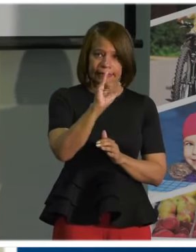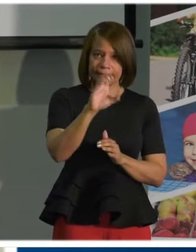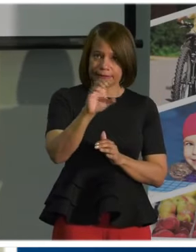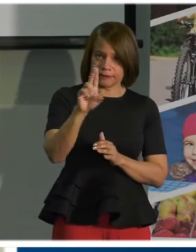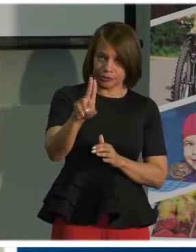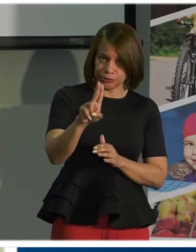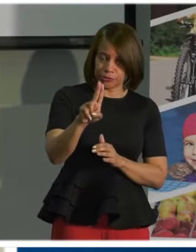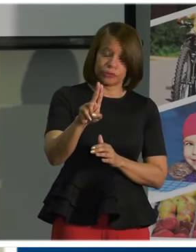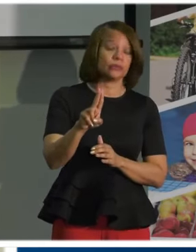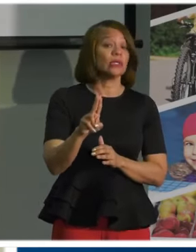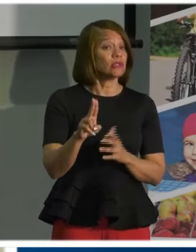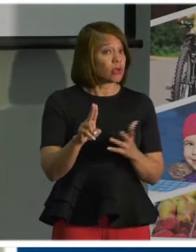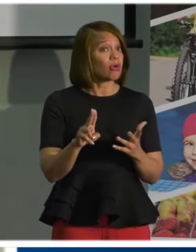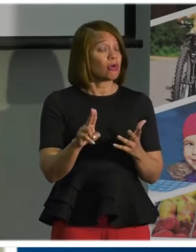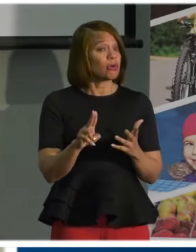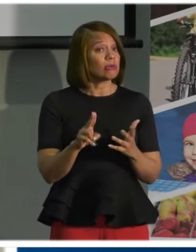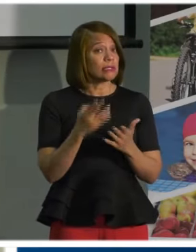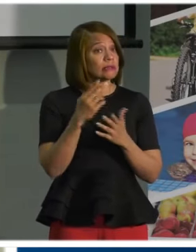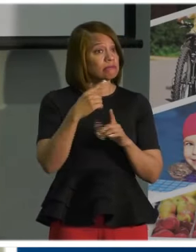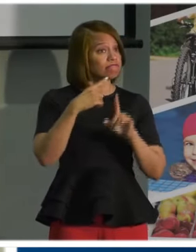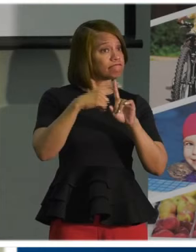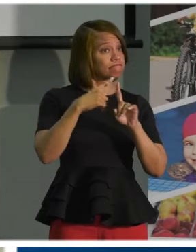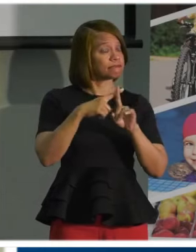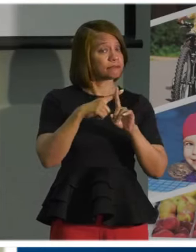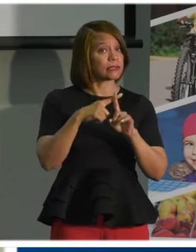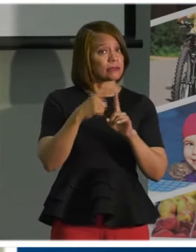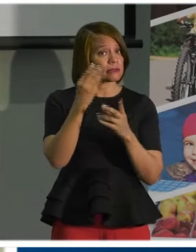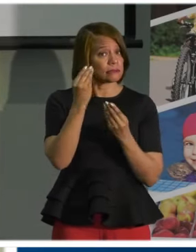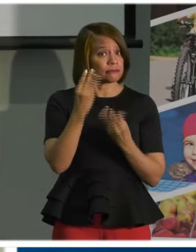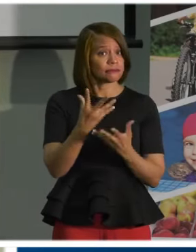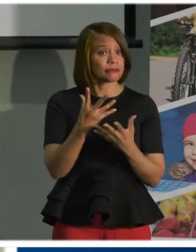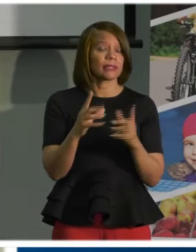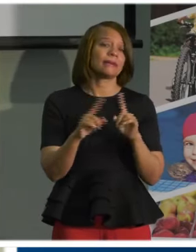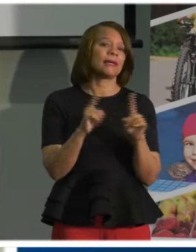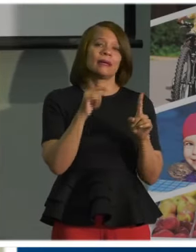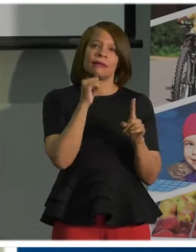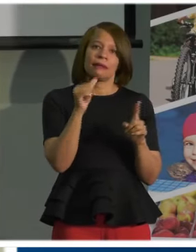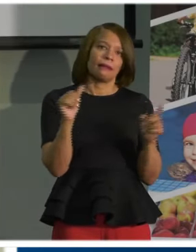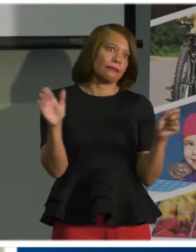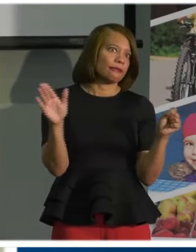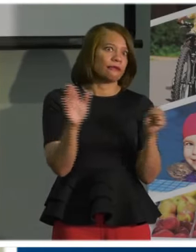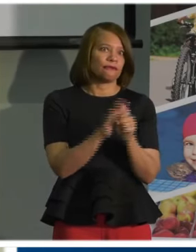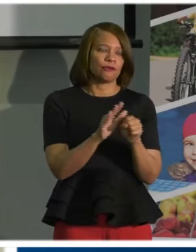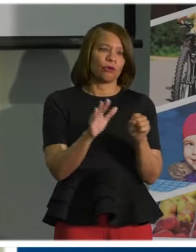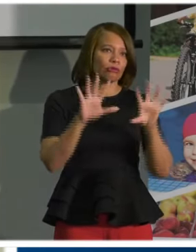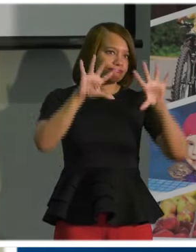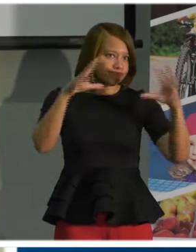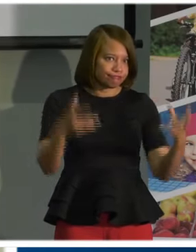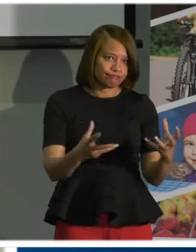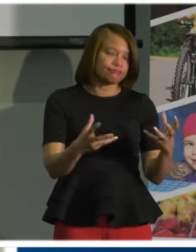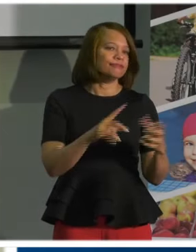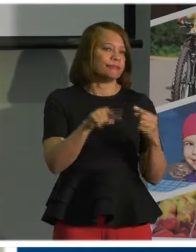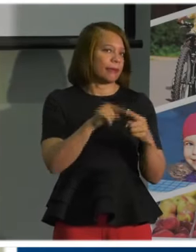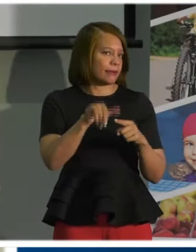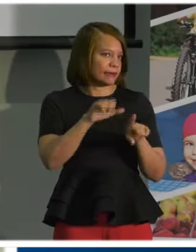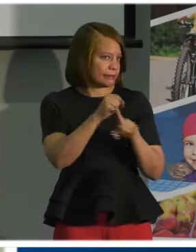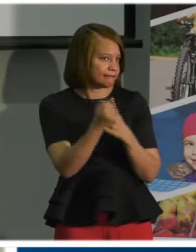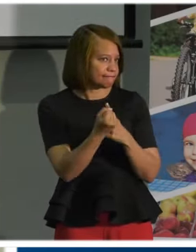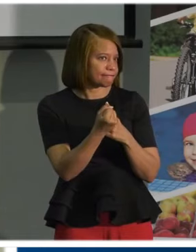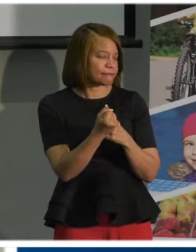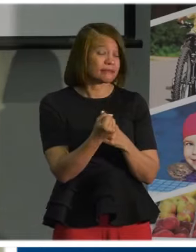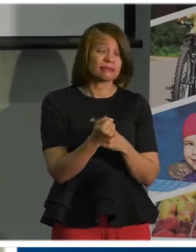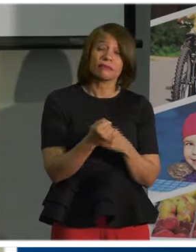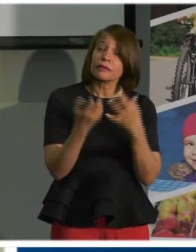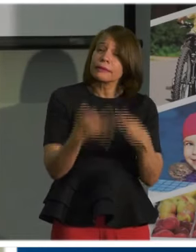encouraging. And in some ways it is. But it doesn't tell the whole story. It's important to remember that even people